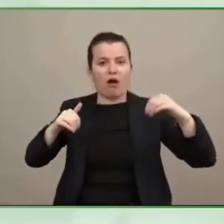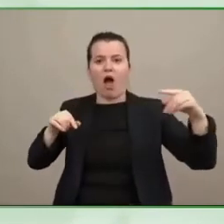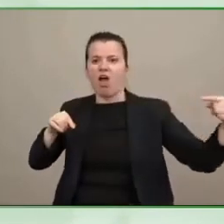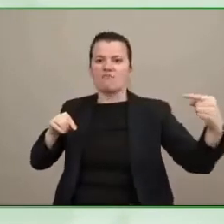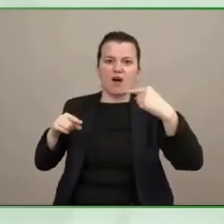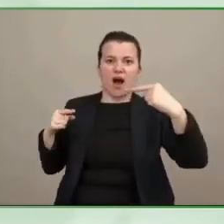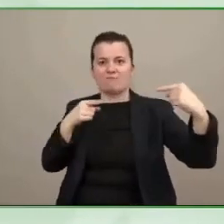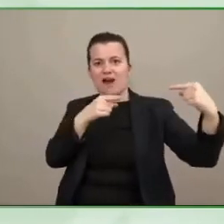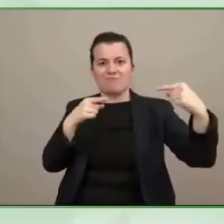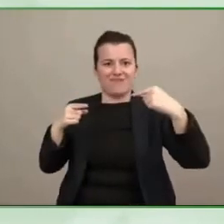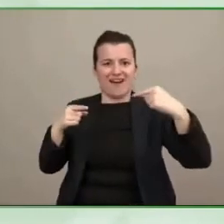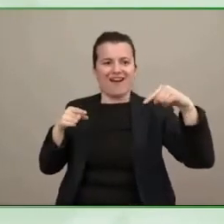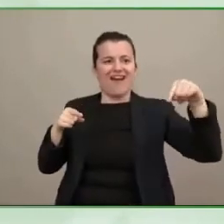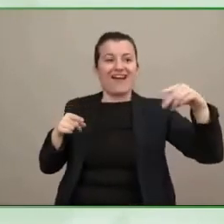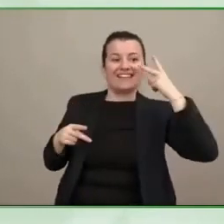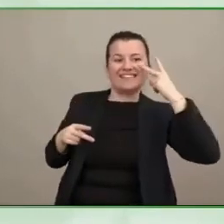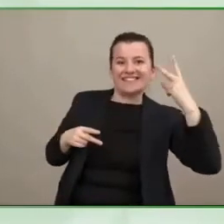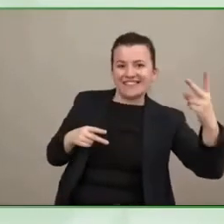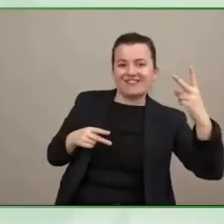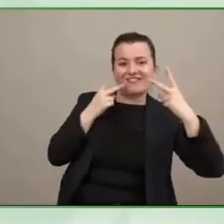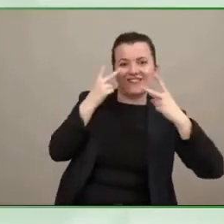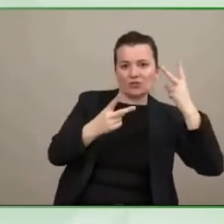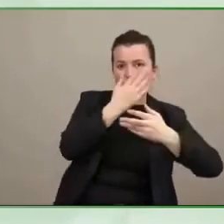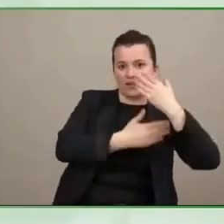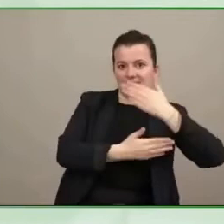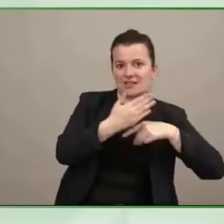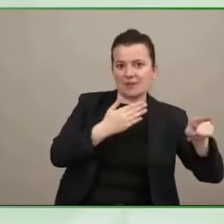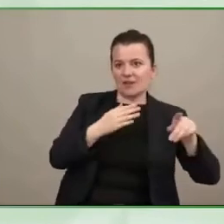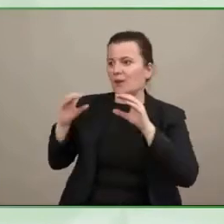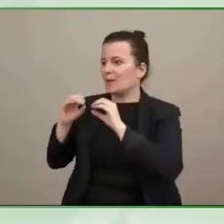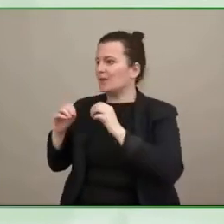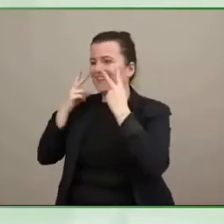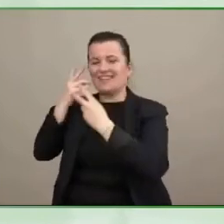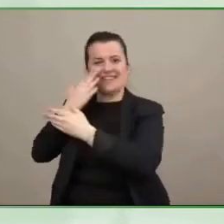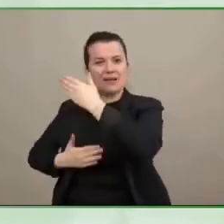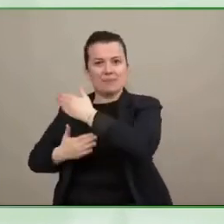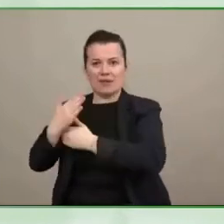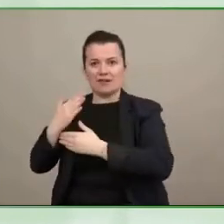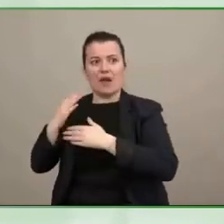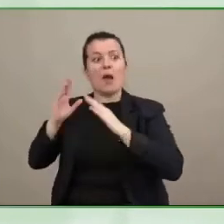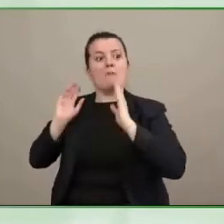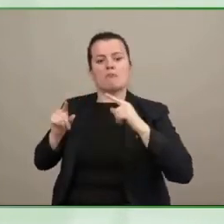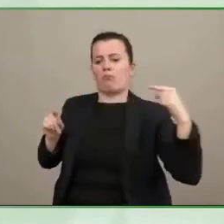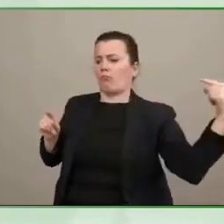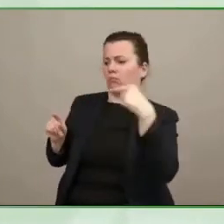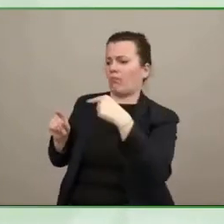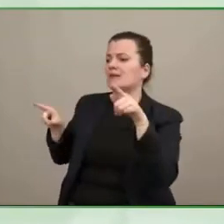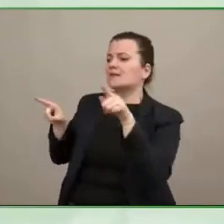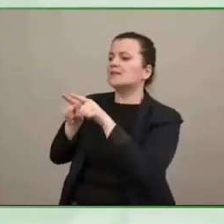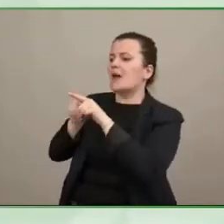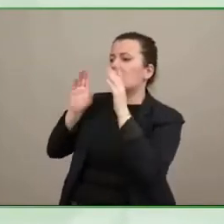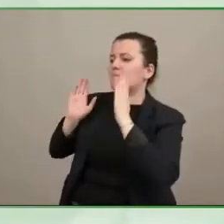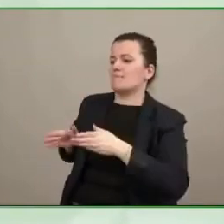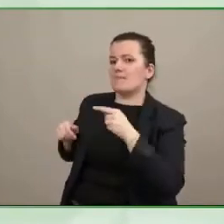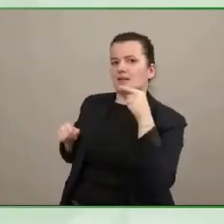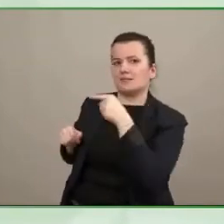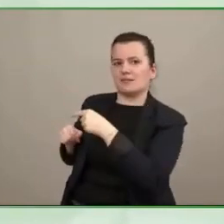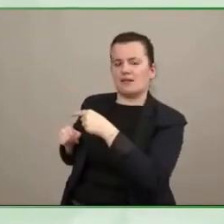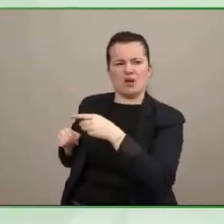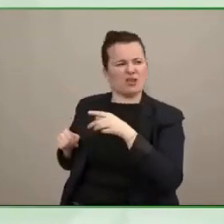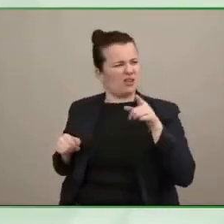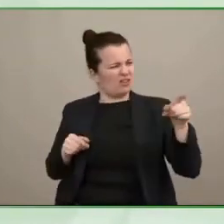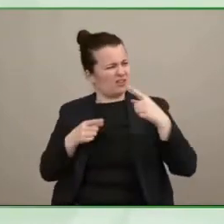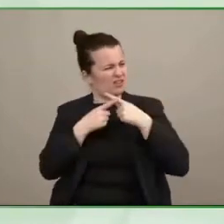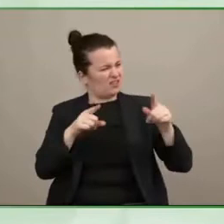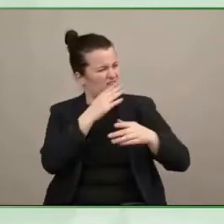outside the disability world seem to think that one disability can make a decision about another disability and then finally